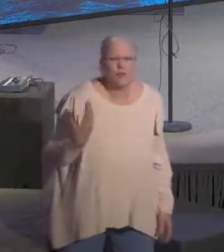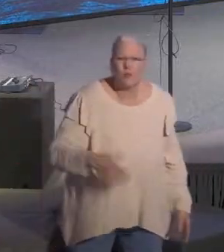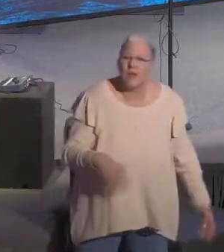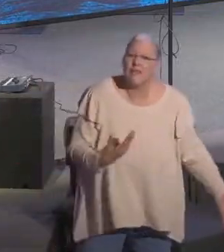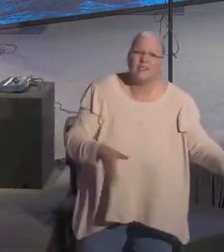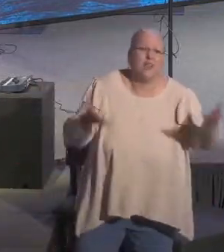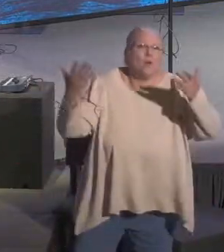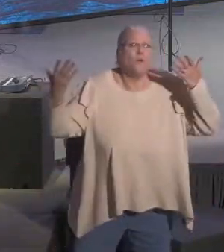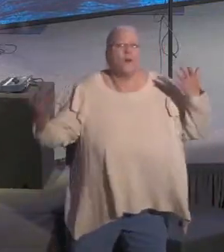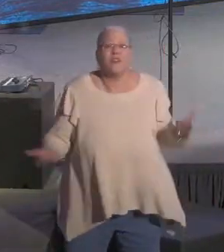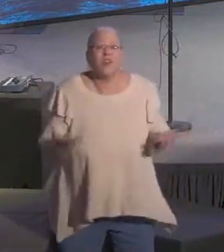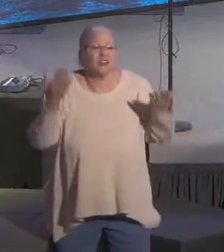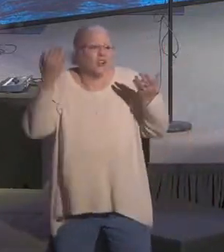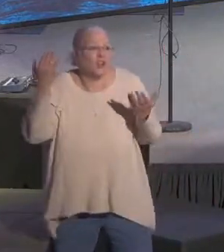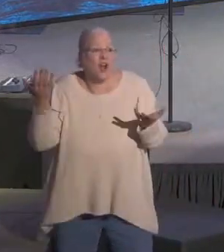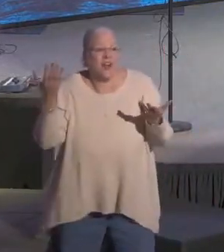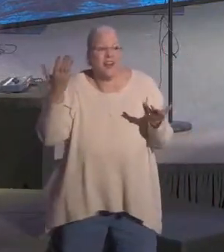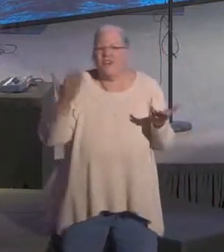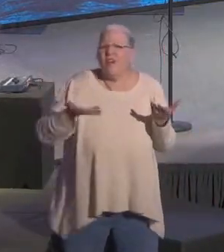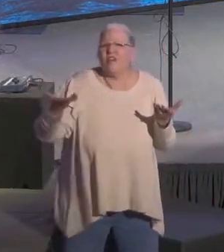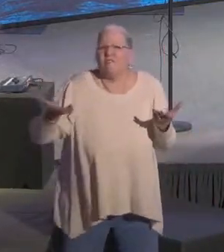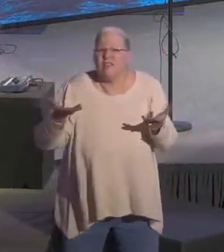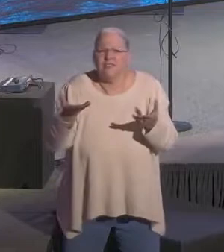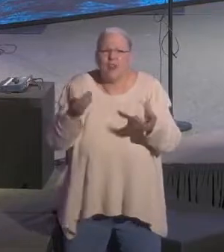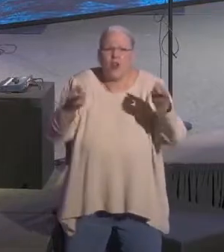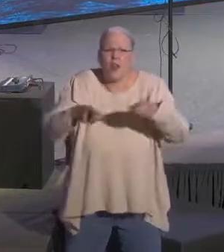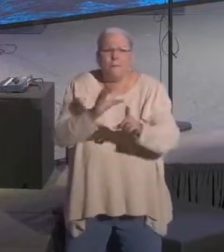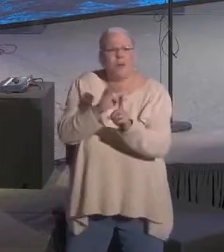destructive ideologies dominating our culture.